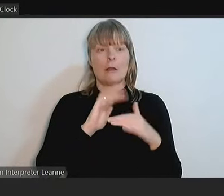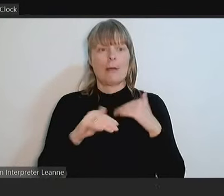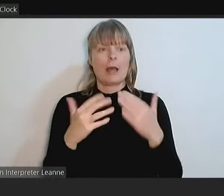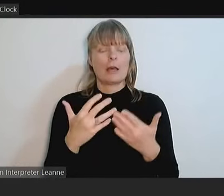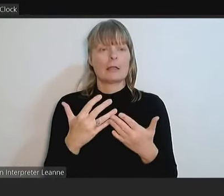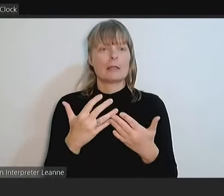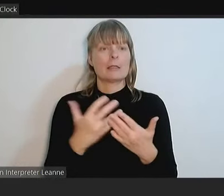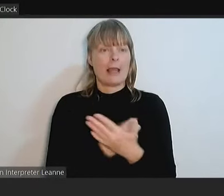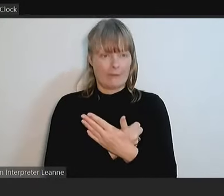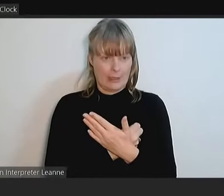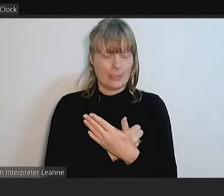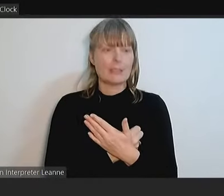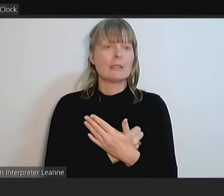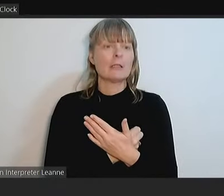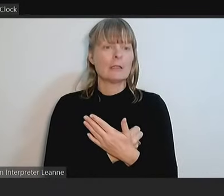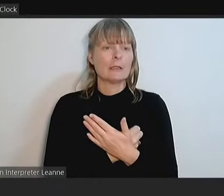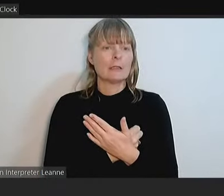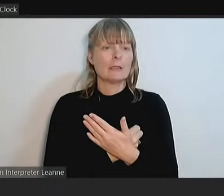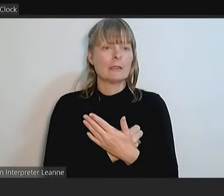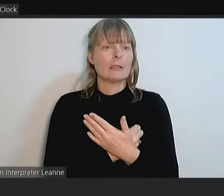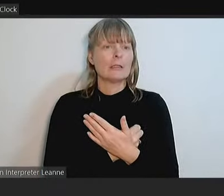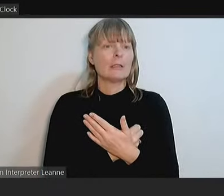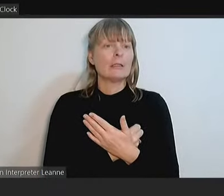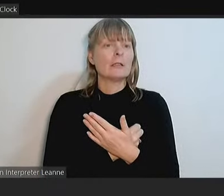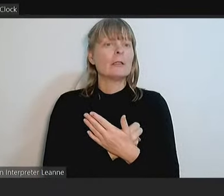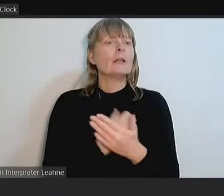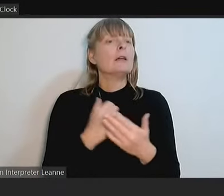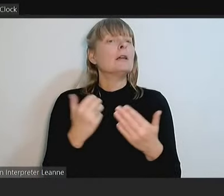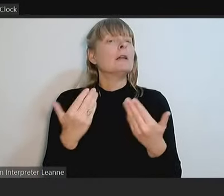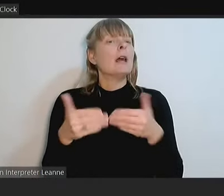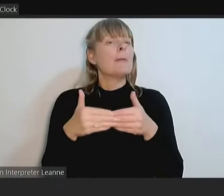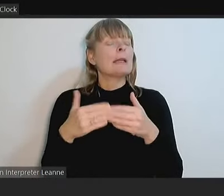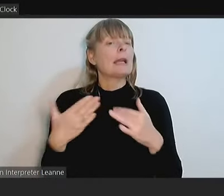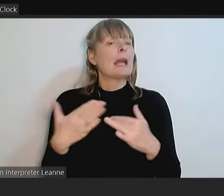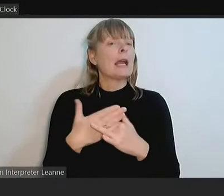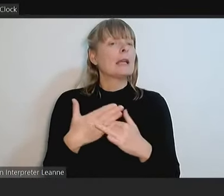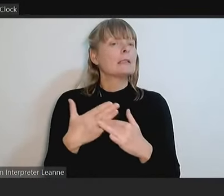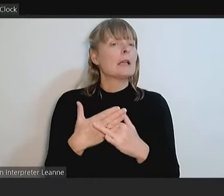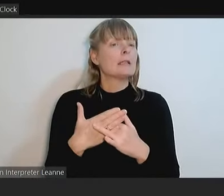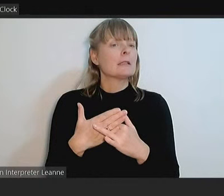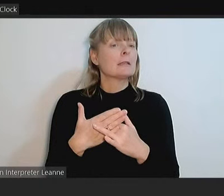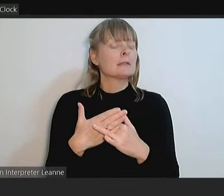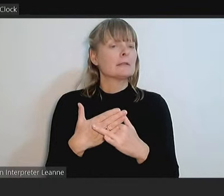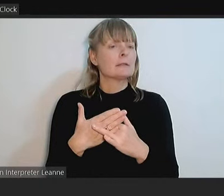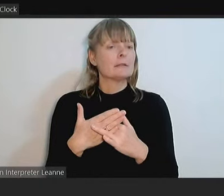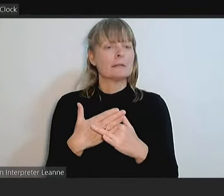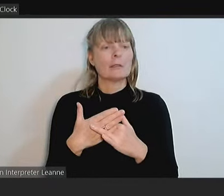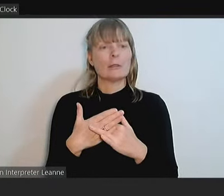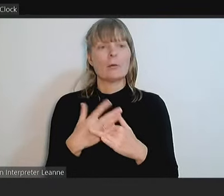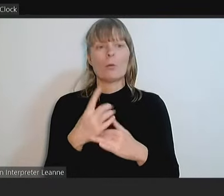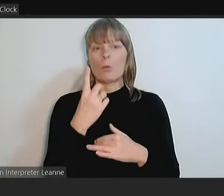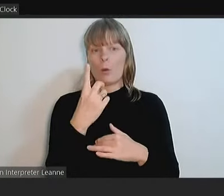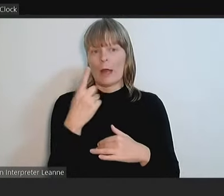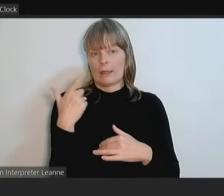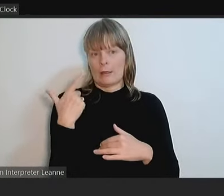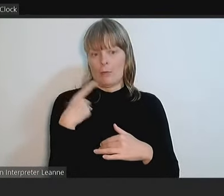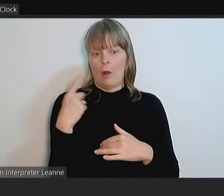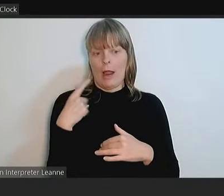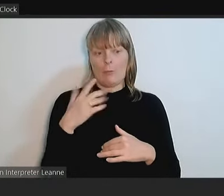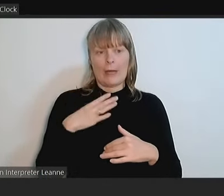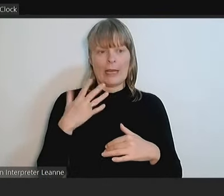amenity and access are one of the reasons why we need to upgrade the path at some point.